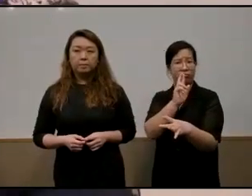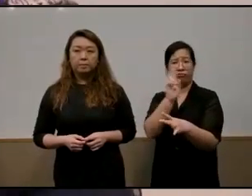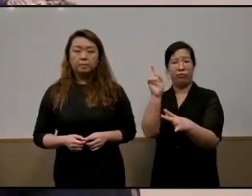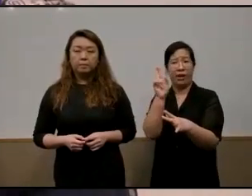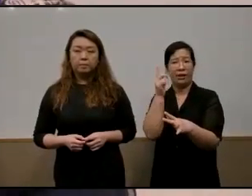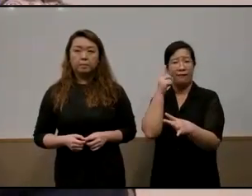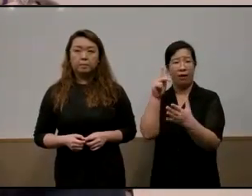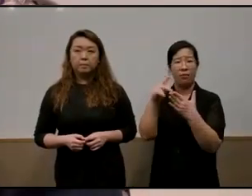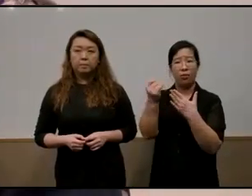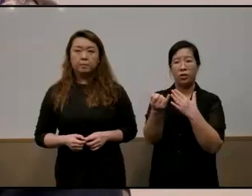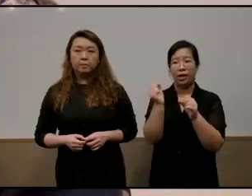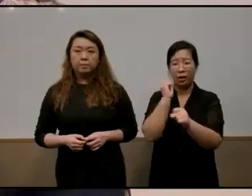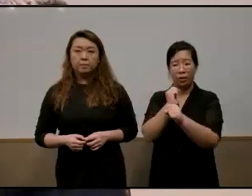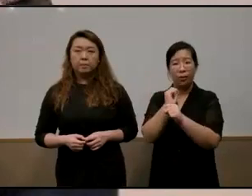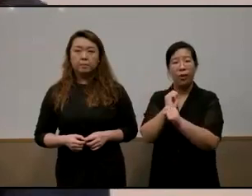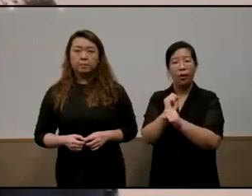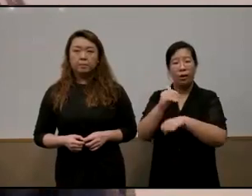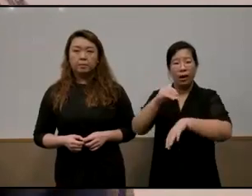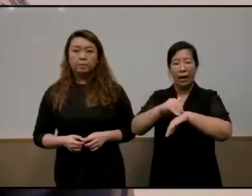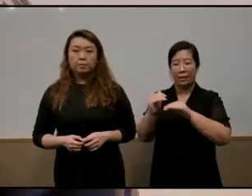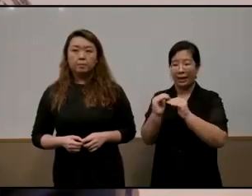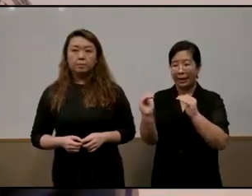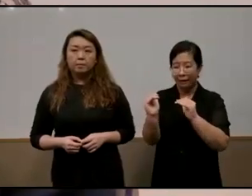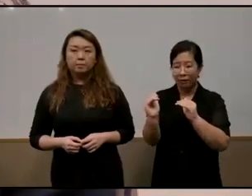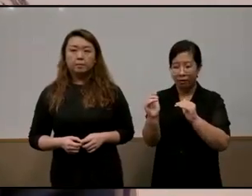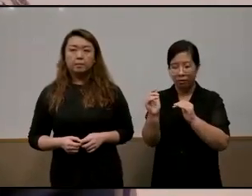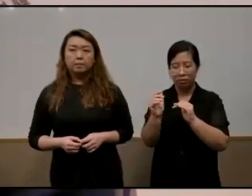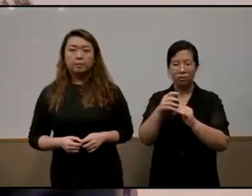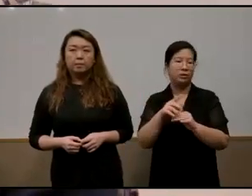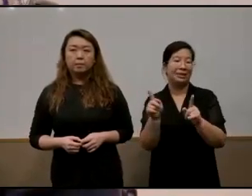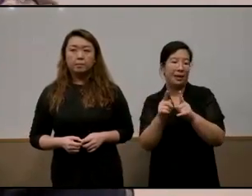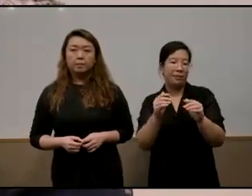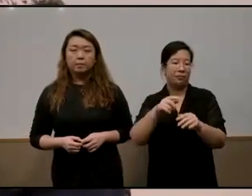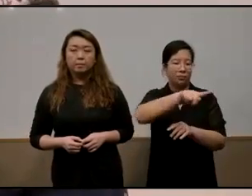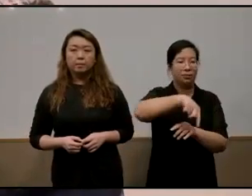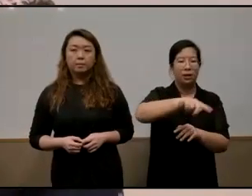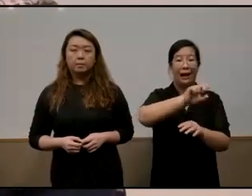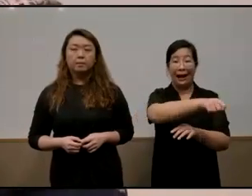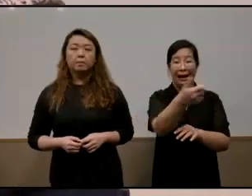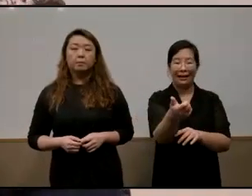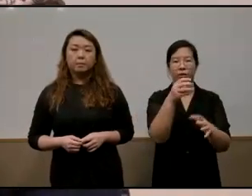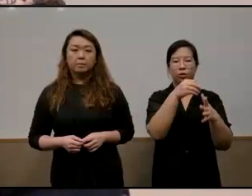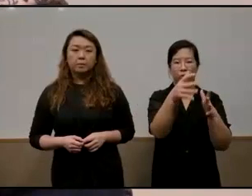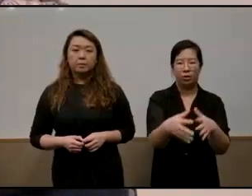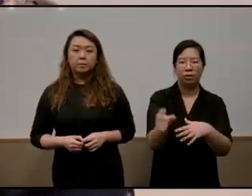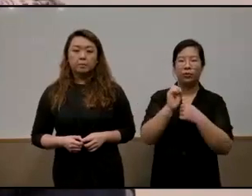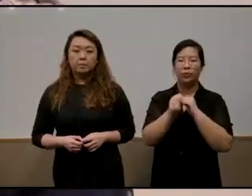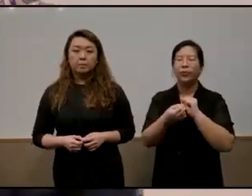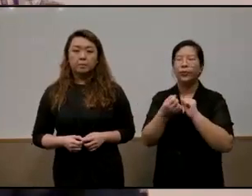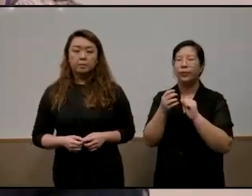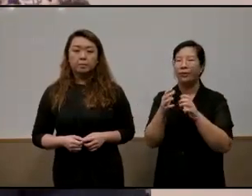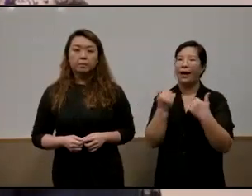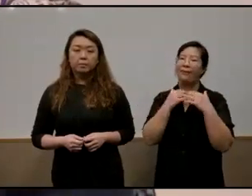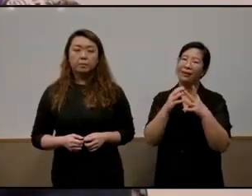project work at the level where the mass of the student population is so there is a lot of effort that that must be